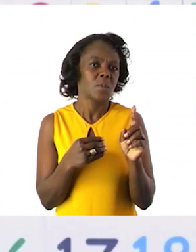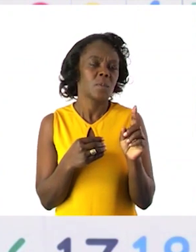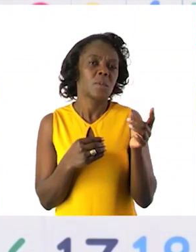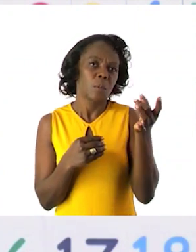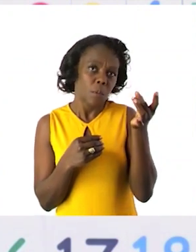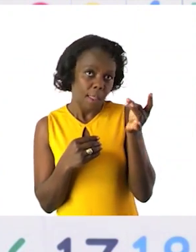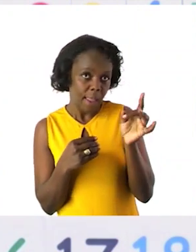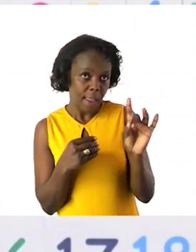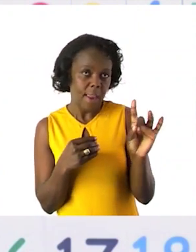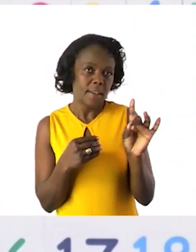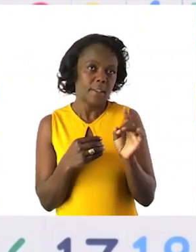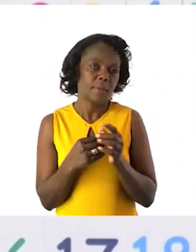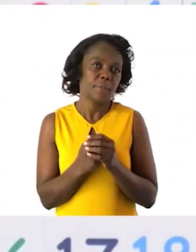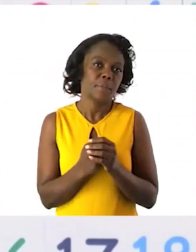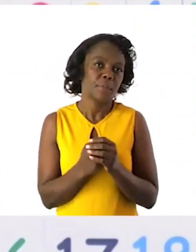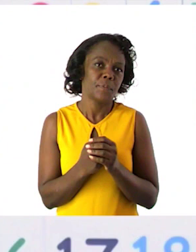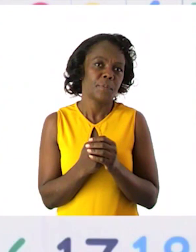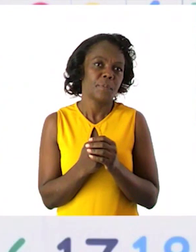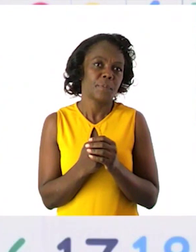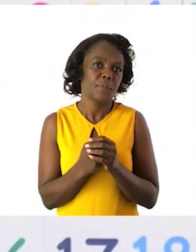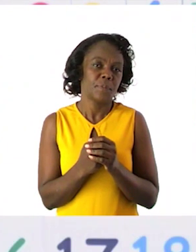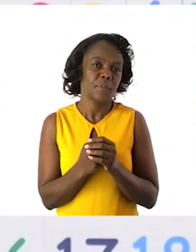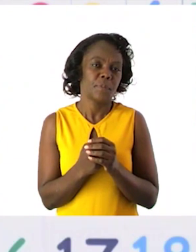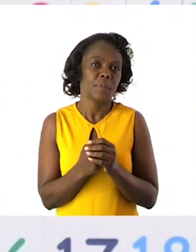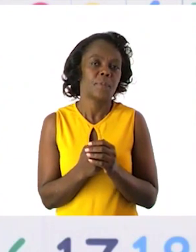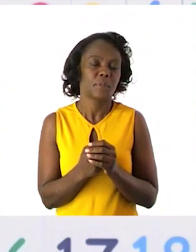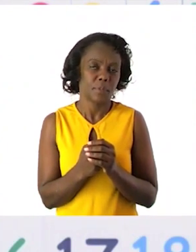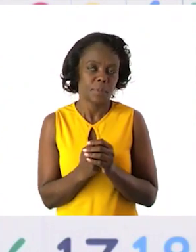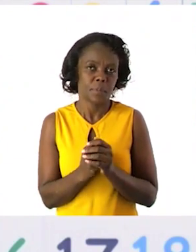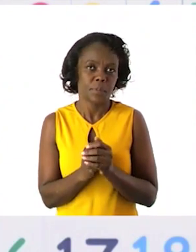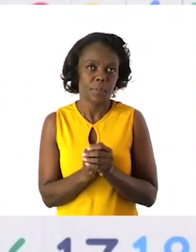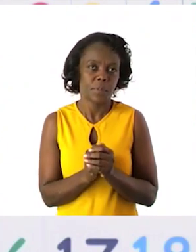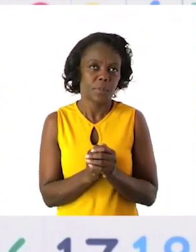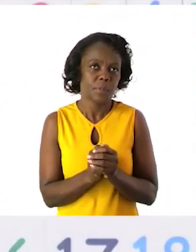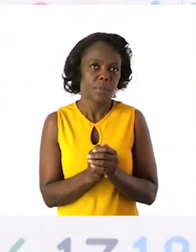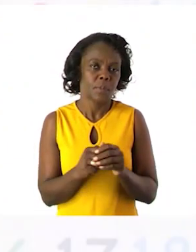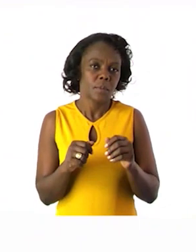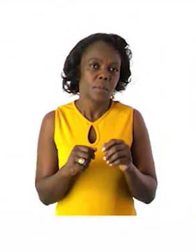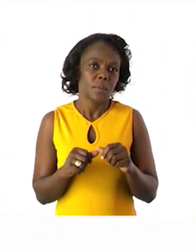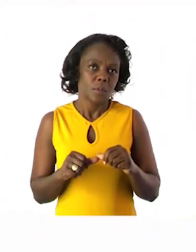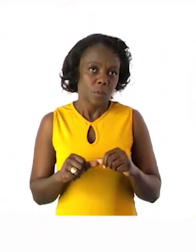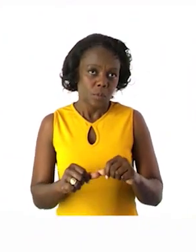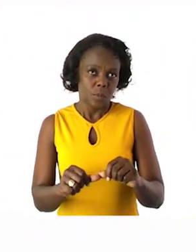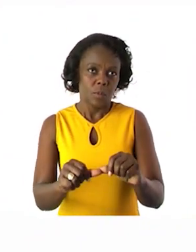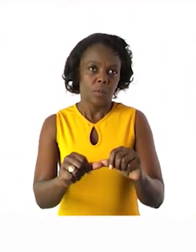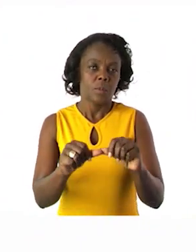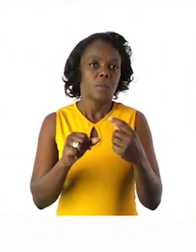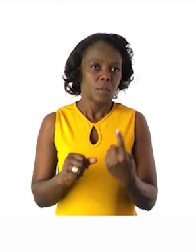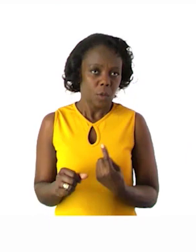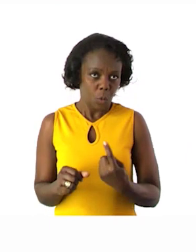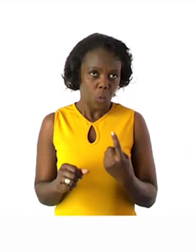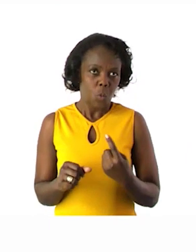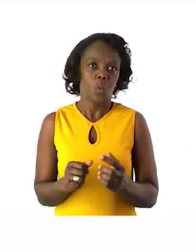Whatever you get in place. 4 plus 4 is equal to 8. So I would like you to finish all the answers